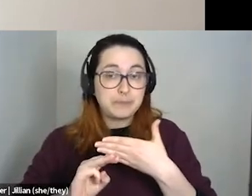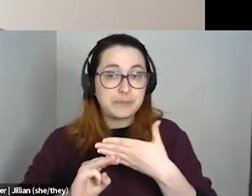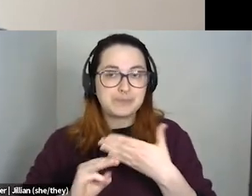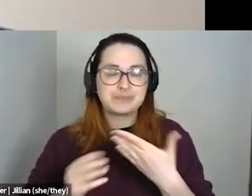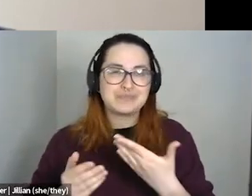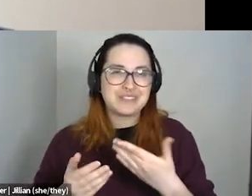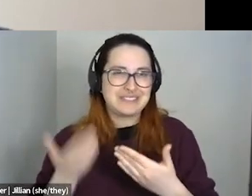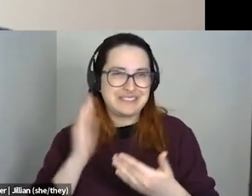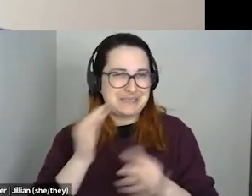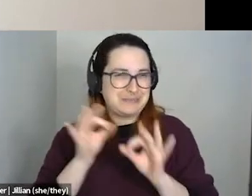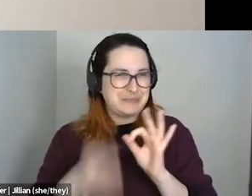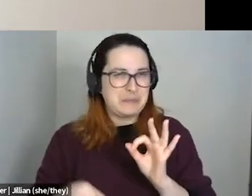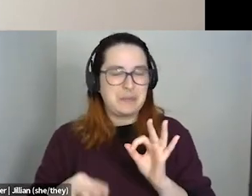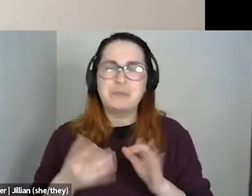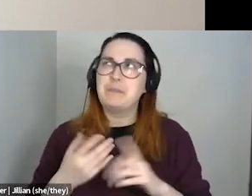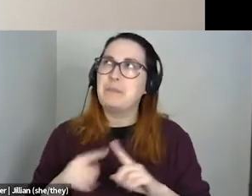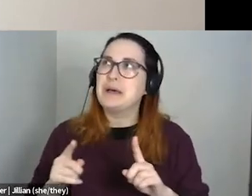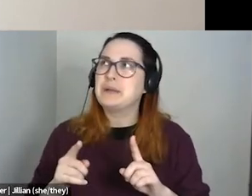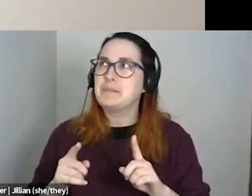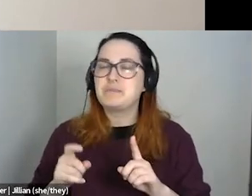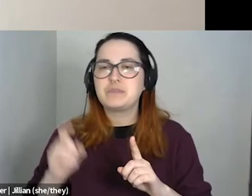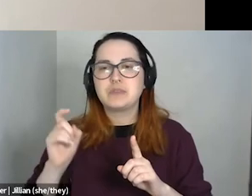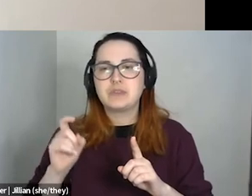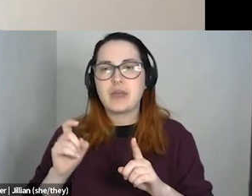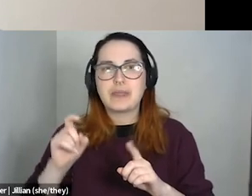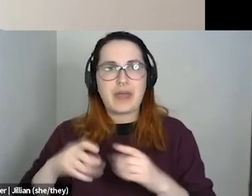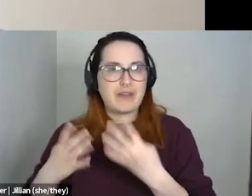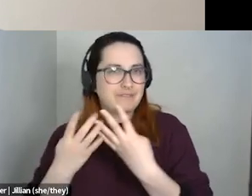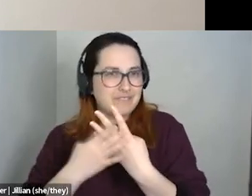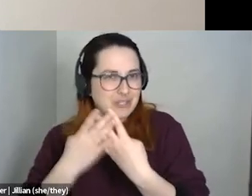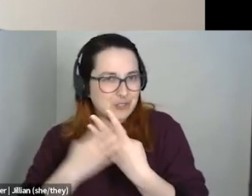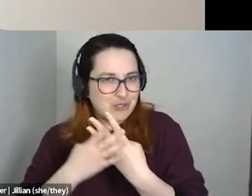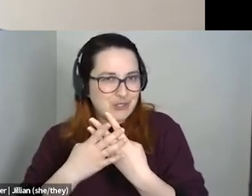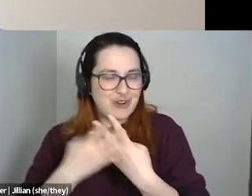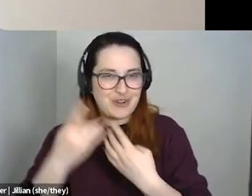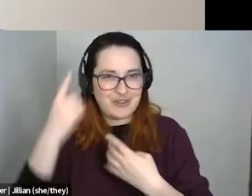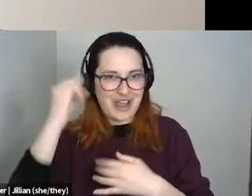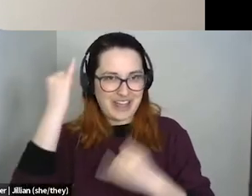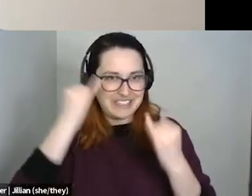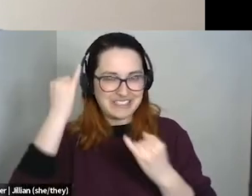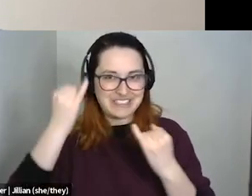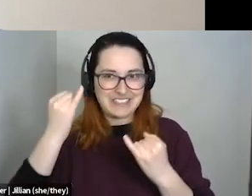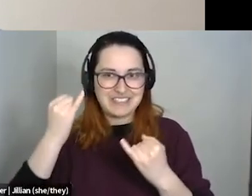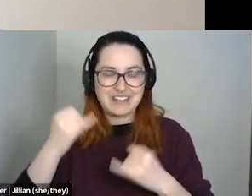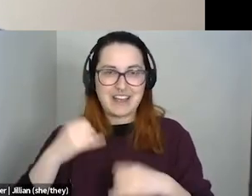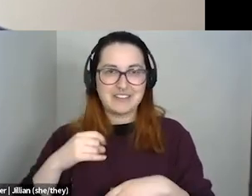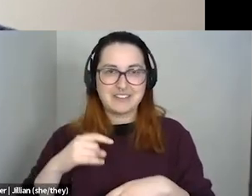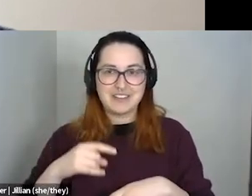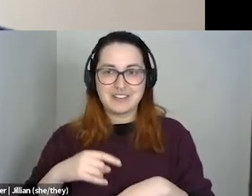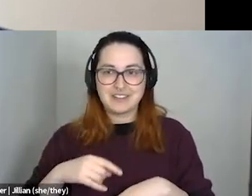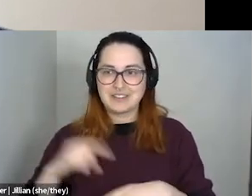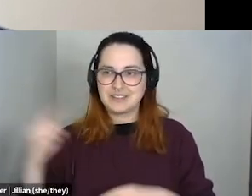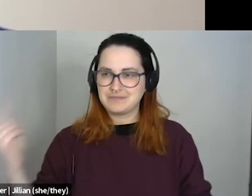sounds simple, but like to tune into and work on that, like filter where you stop yourself when someone comes, you know, in front of you